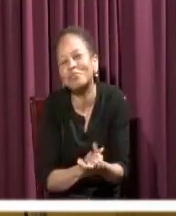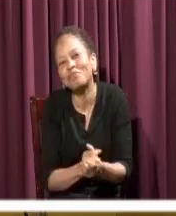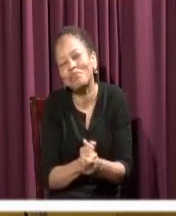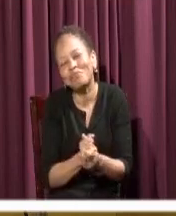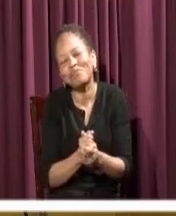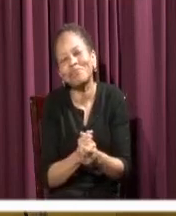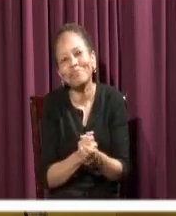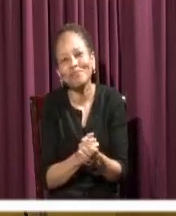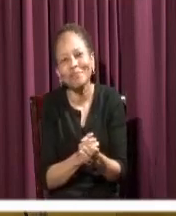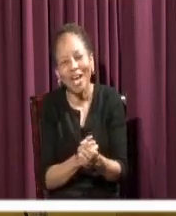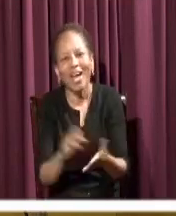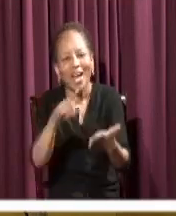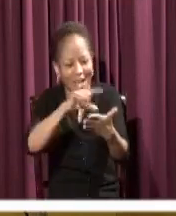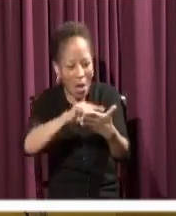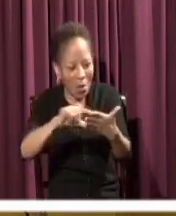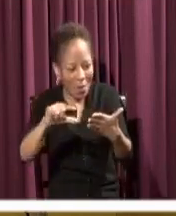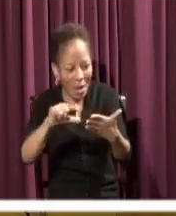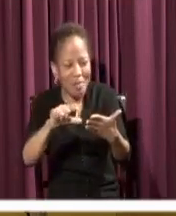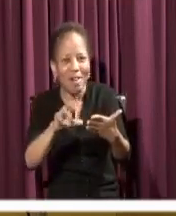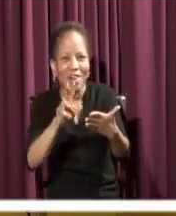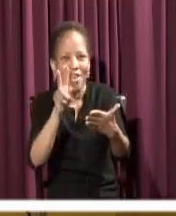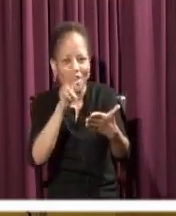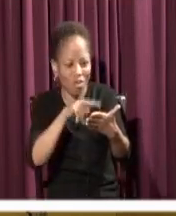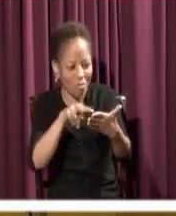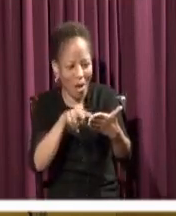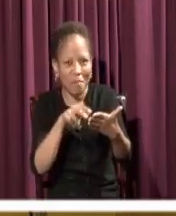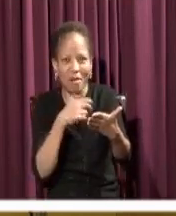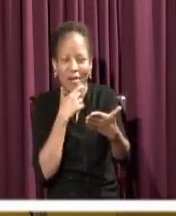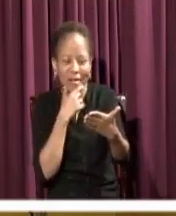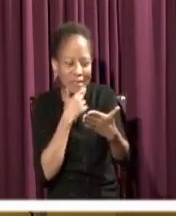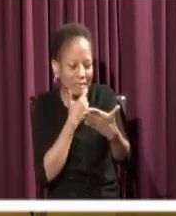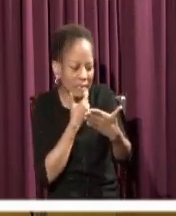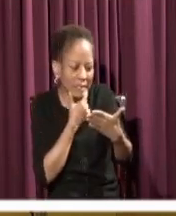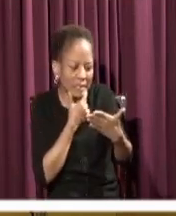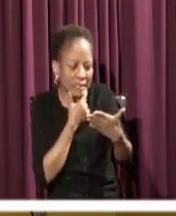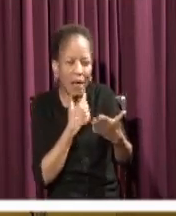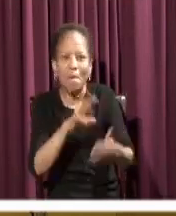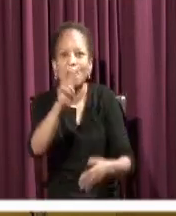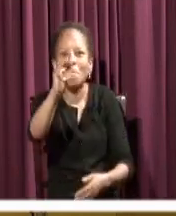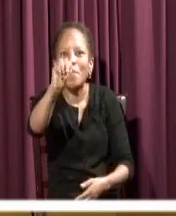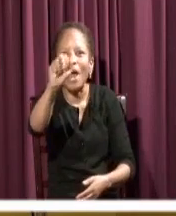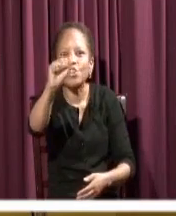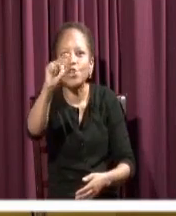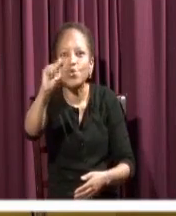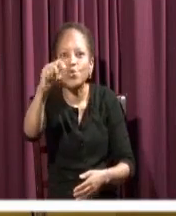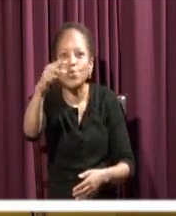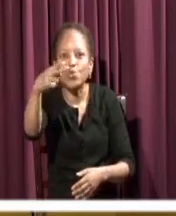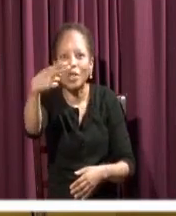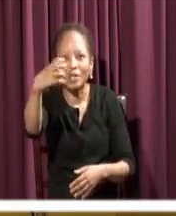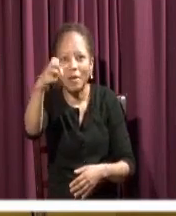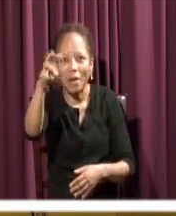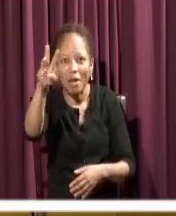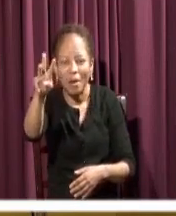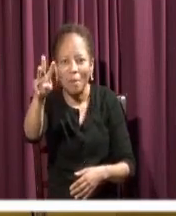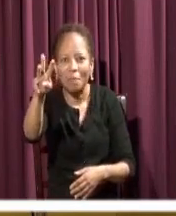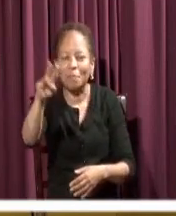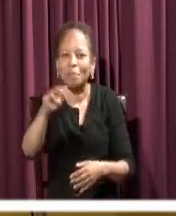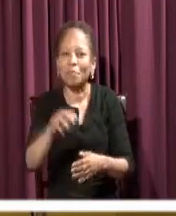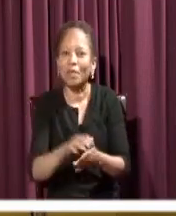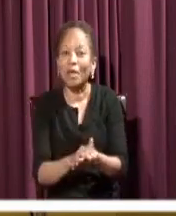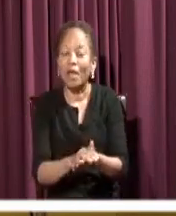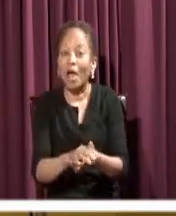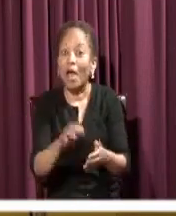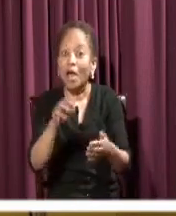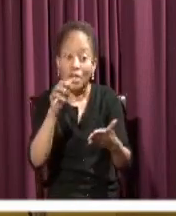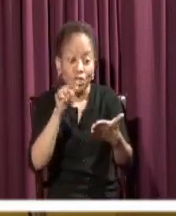this is the part in Matthew's Gospel where Matthew is showing forth the divinity